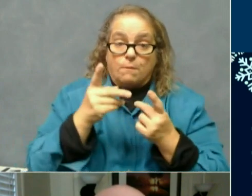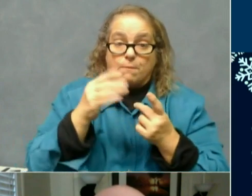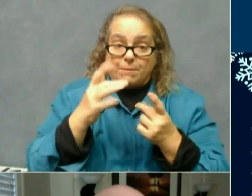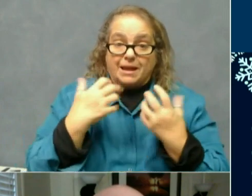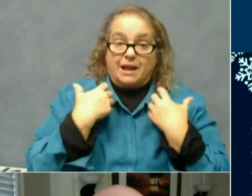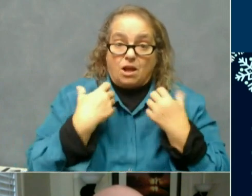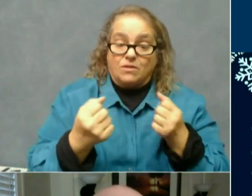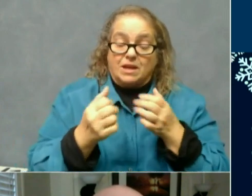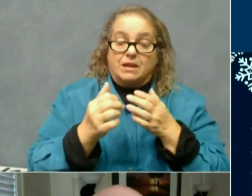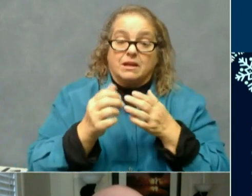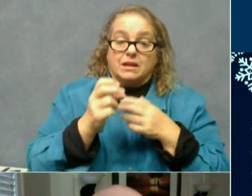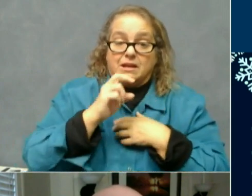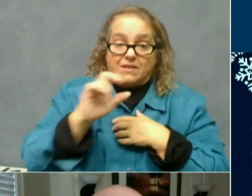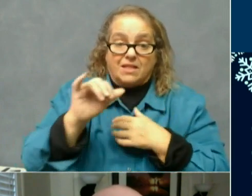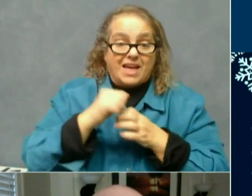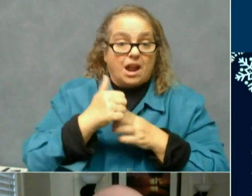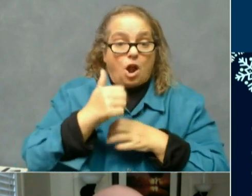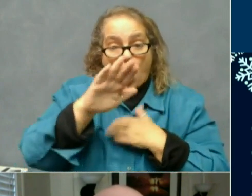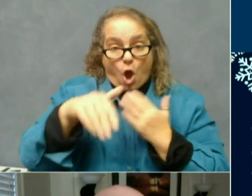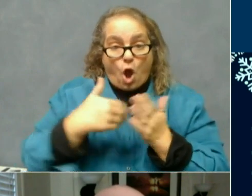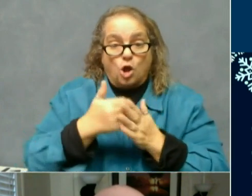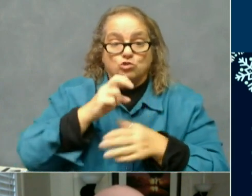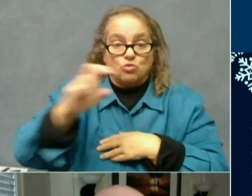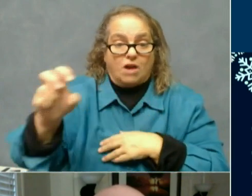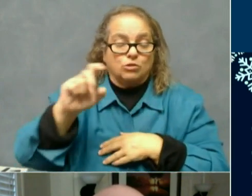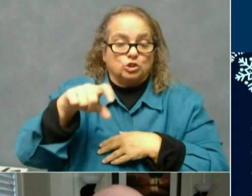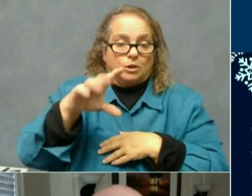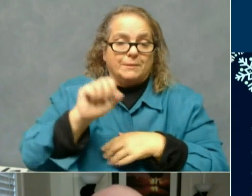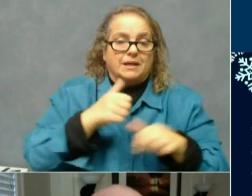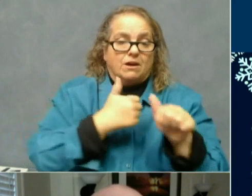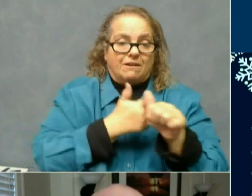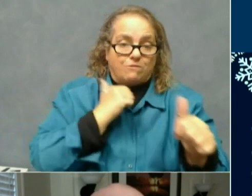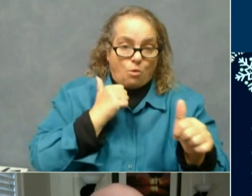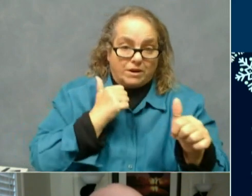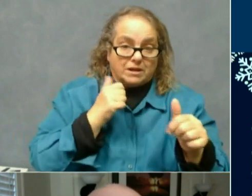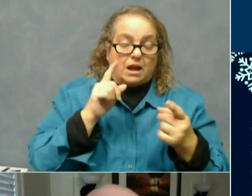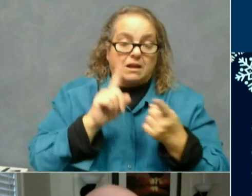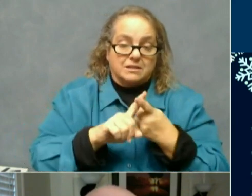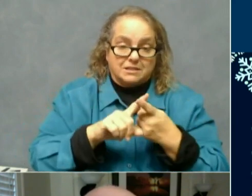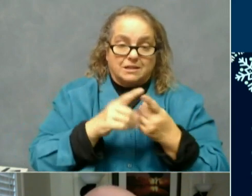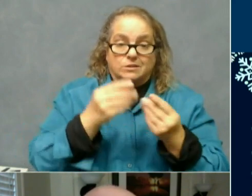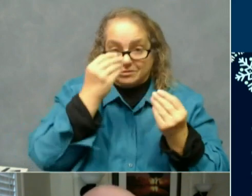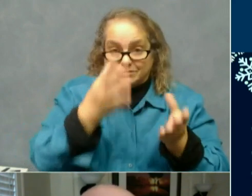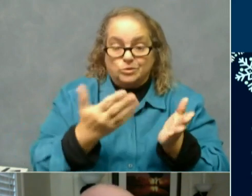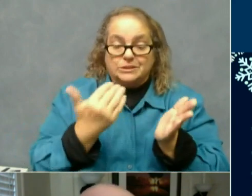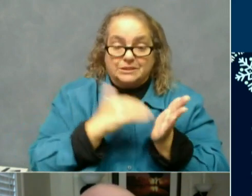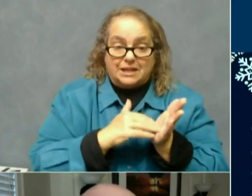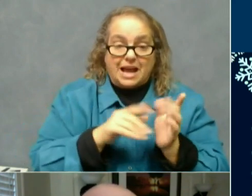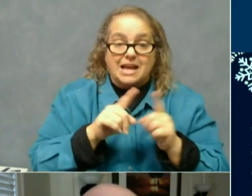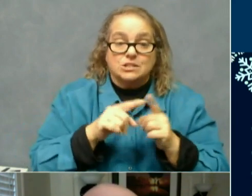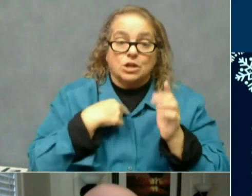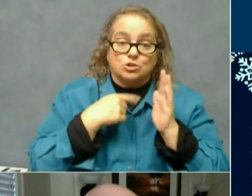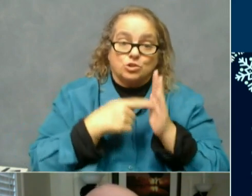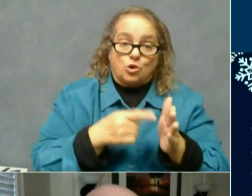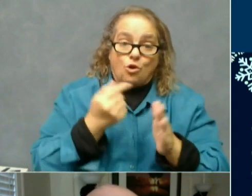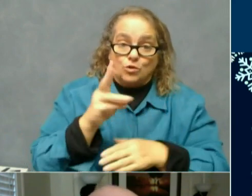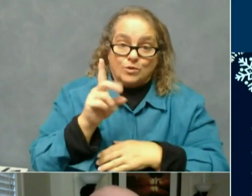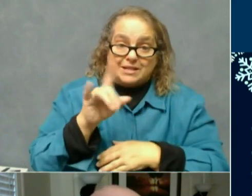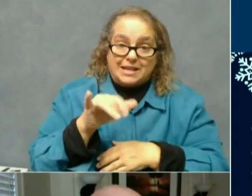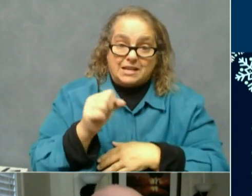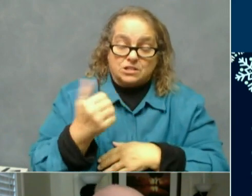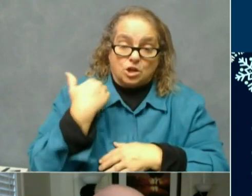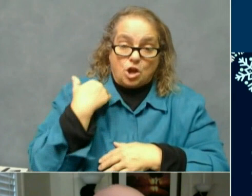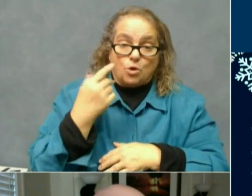travel should be avoided until further notice. As I showed a couple days ago on the slides from Dr. Birx when she visited us,